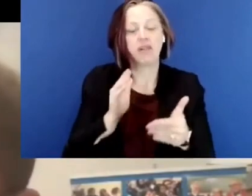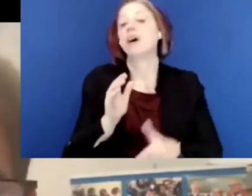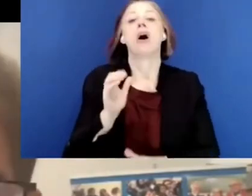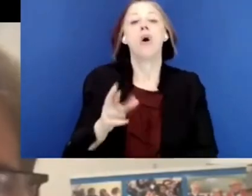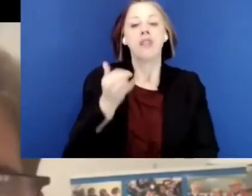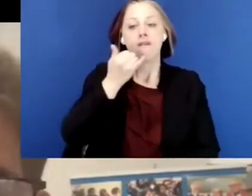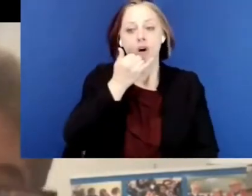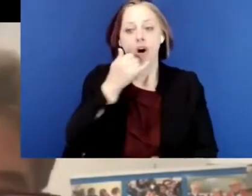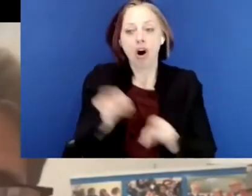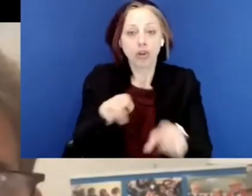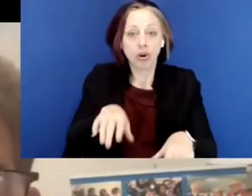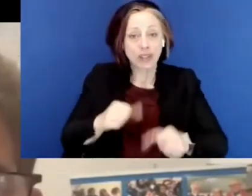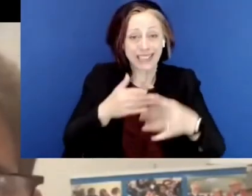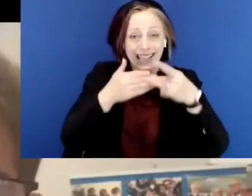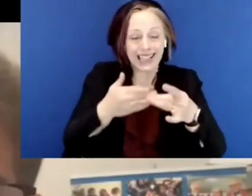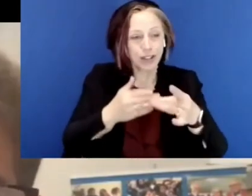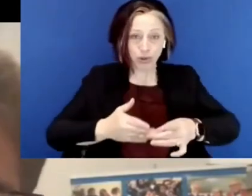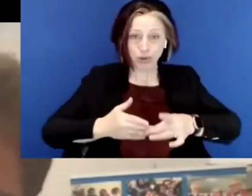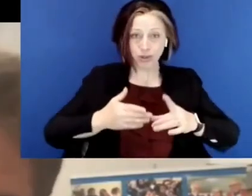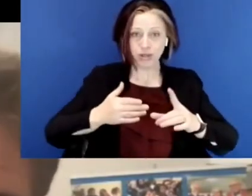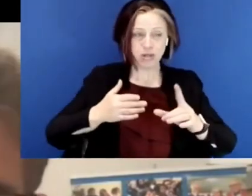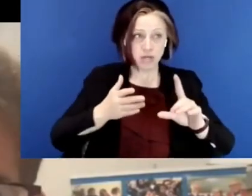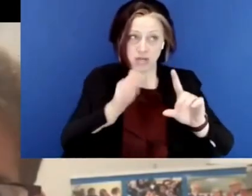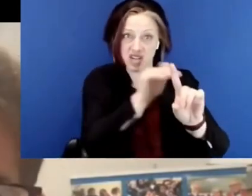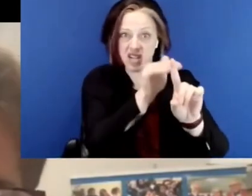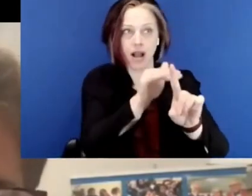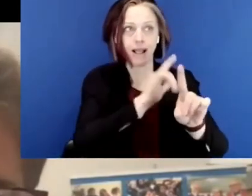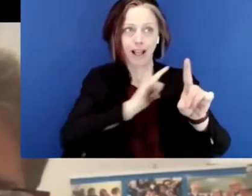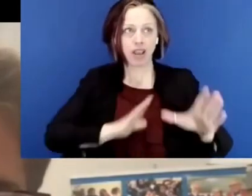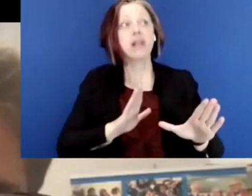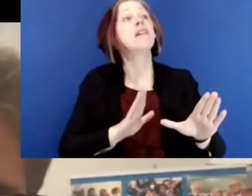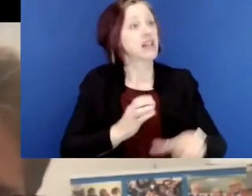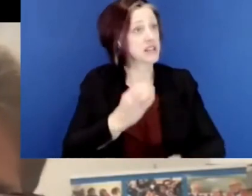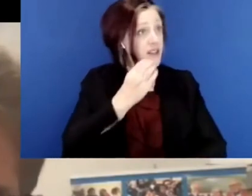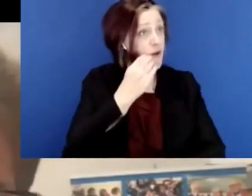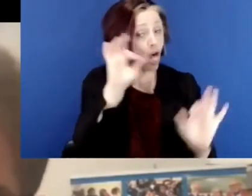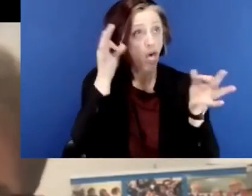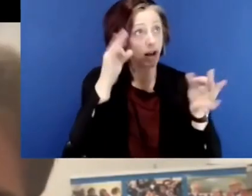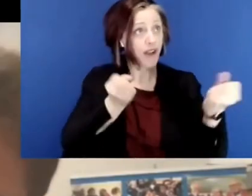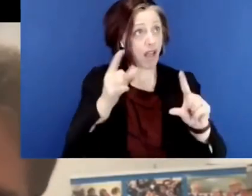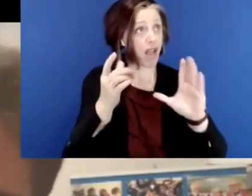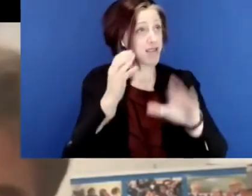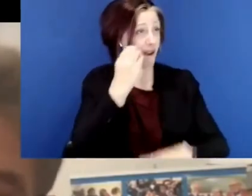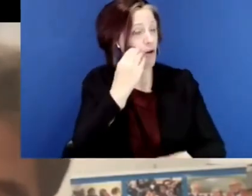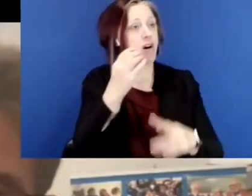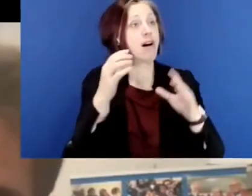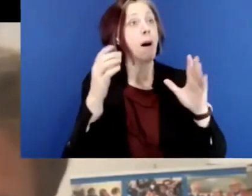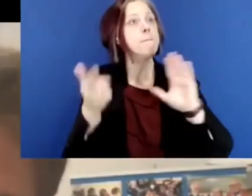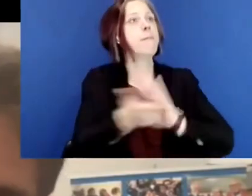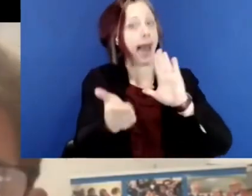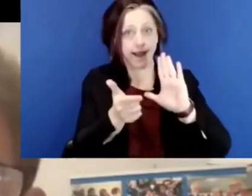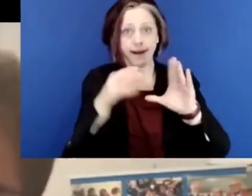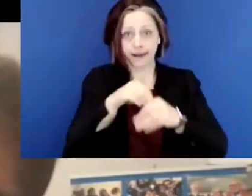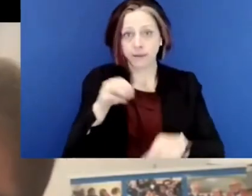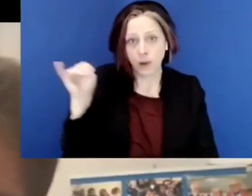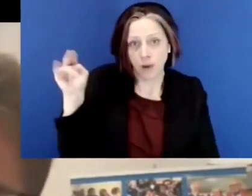day or at night on their phone and took the lead on lobbying the state legislature to get cell phone distracted driving